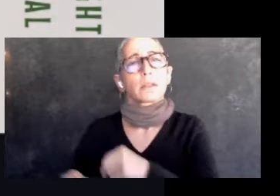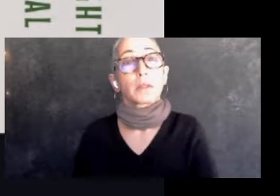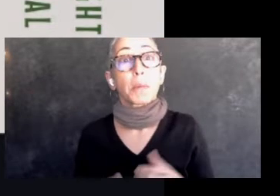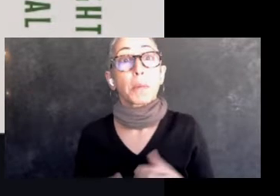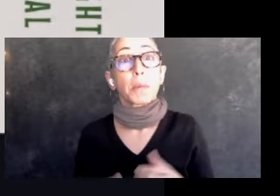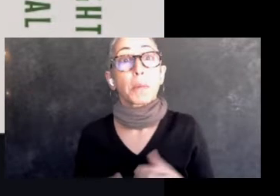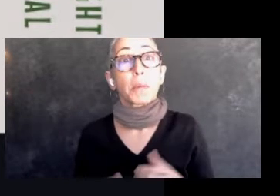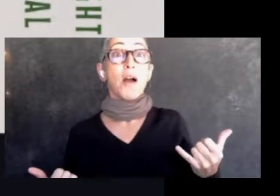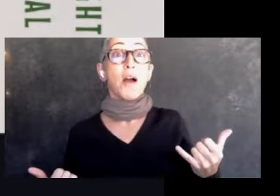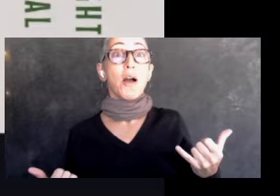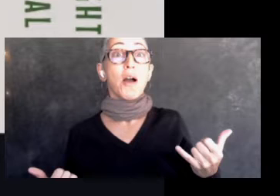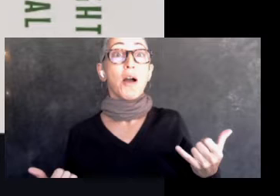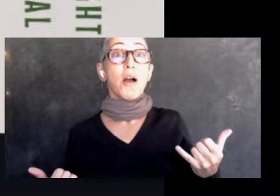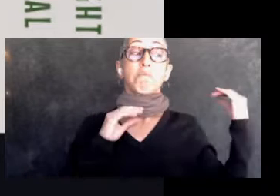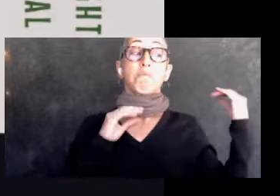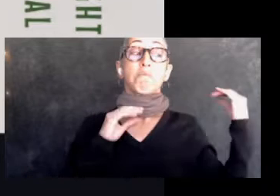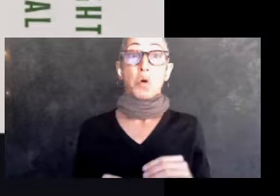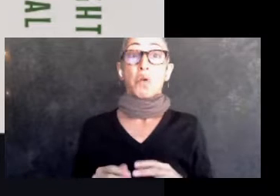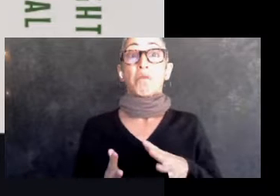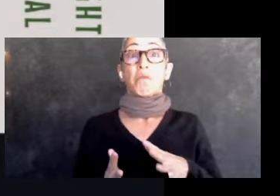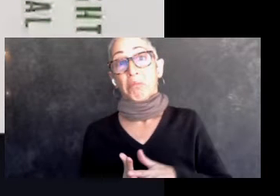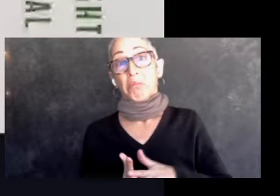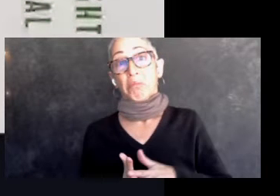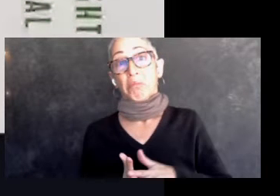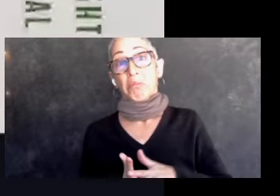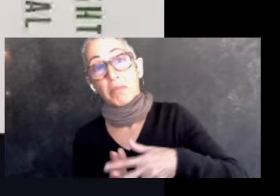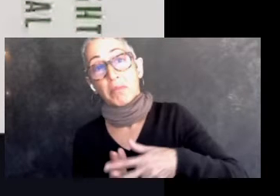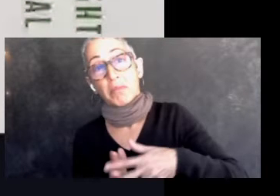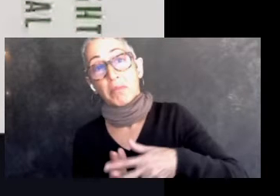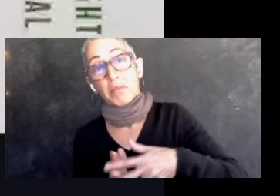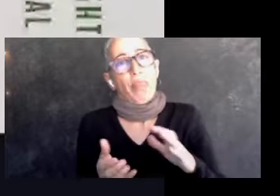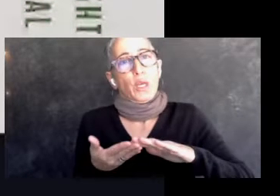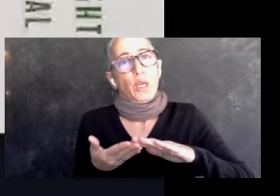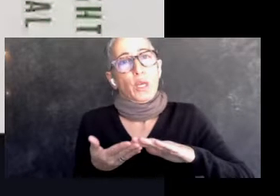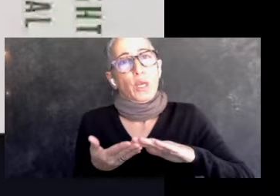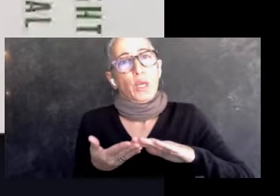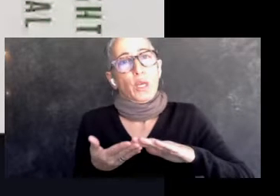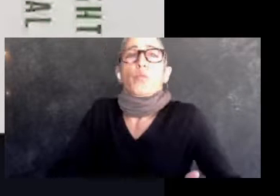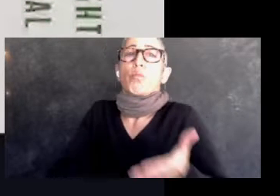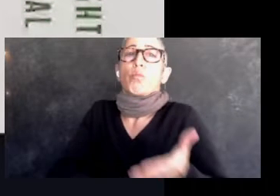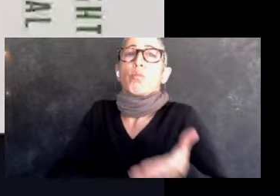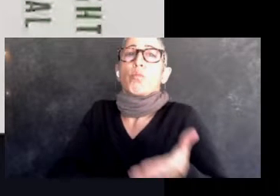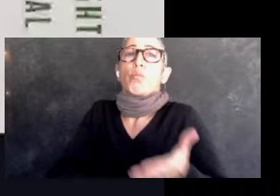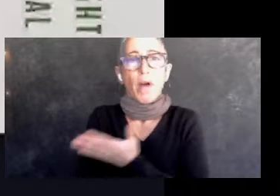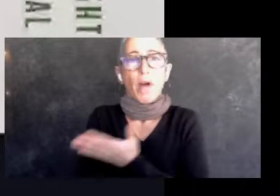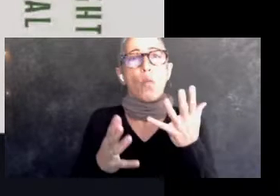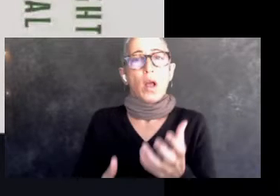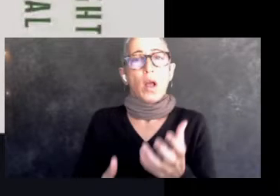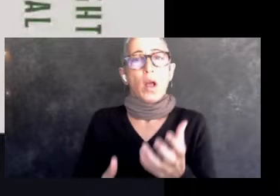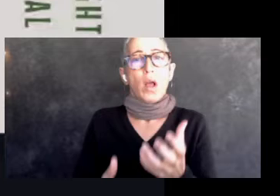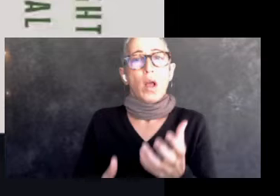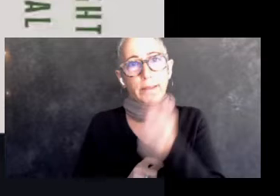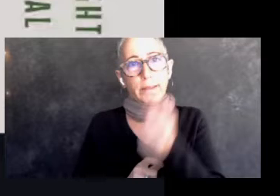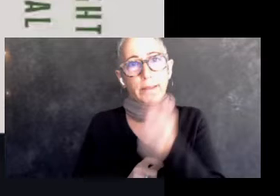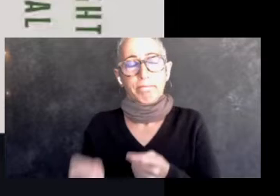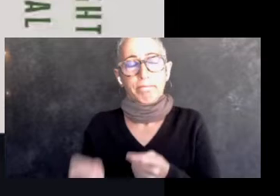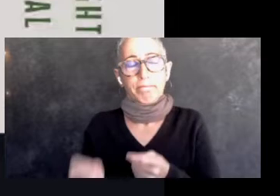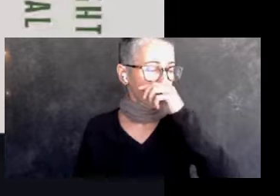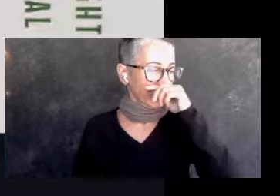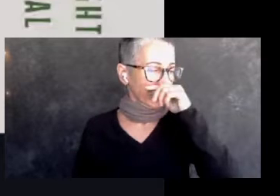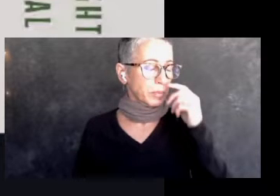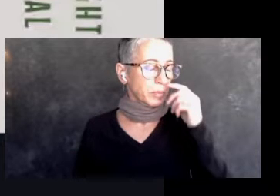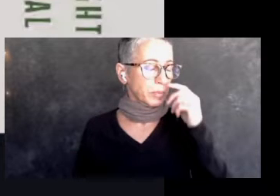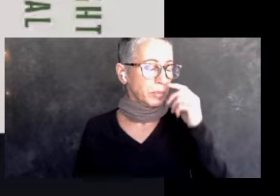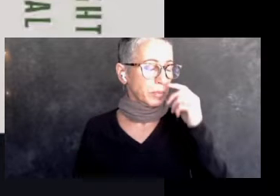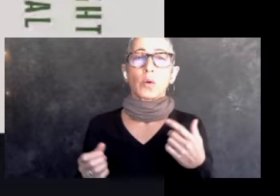with things and I want better, uh, for our community. And I realized that when a group of people go